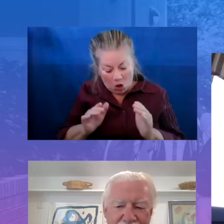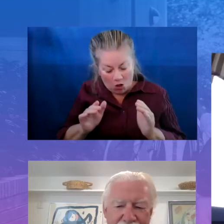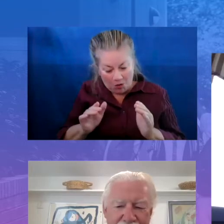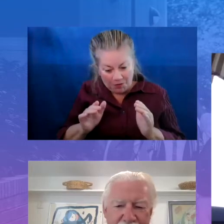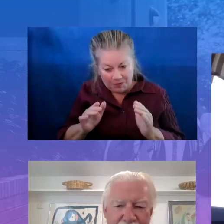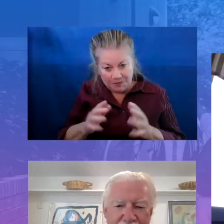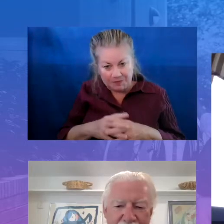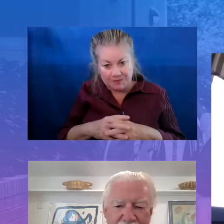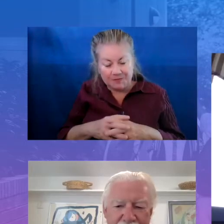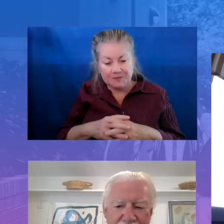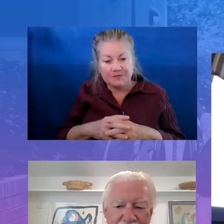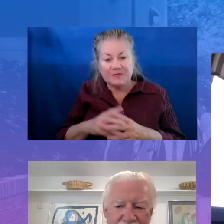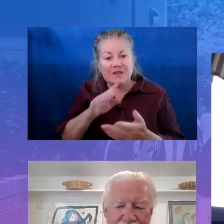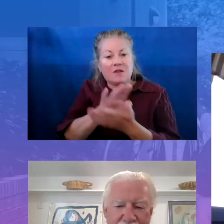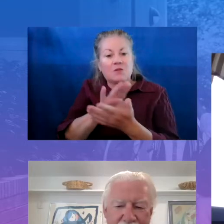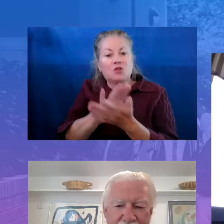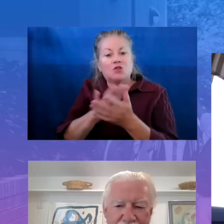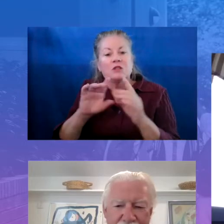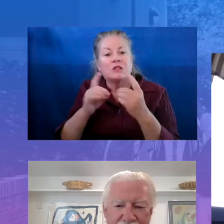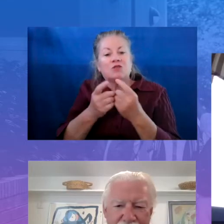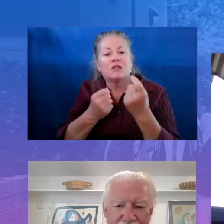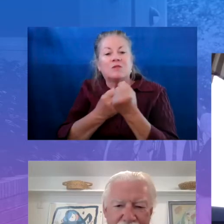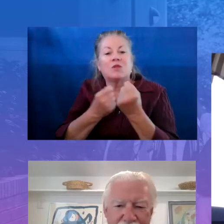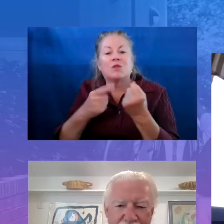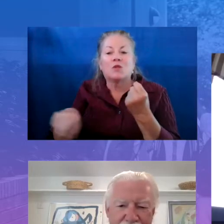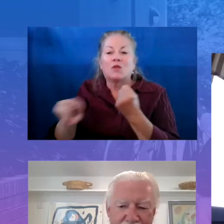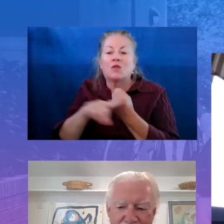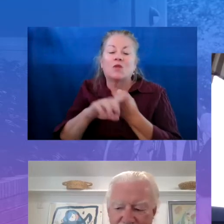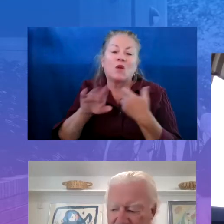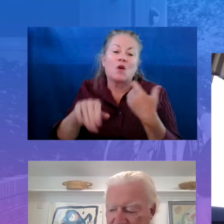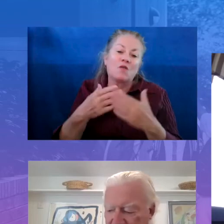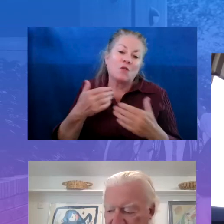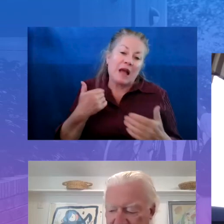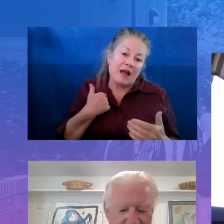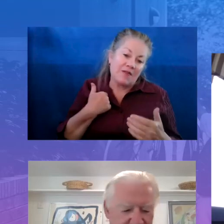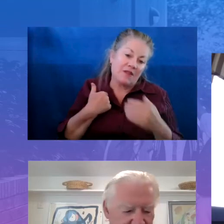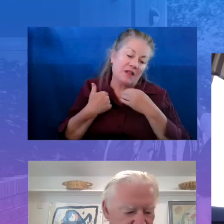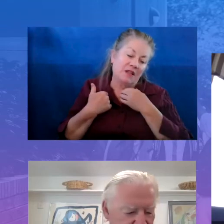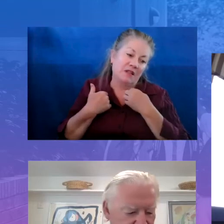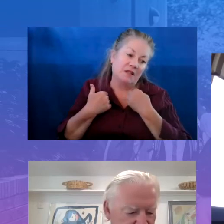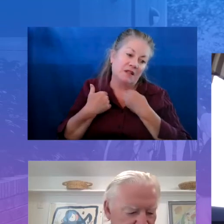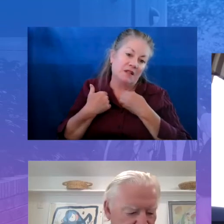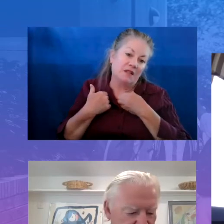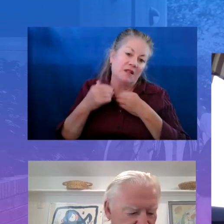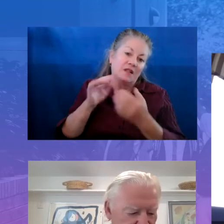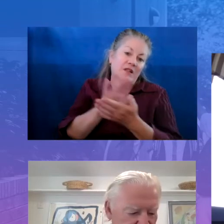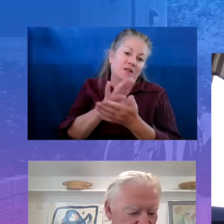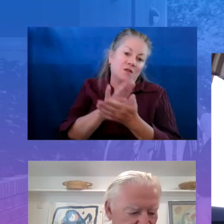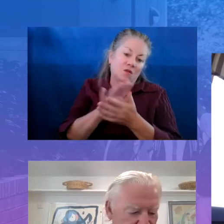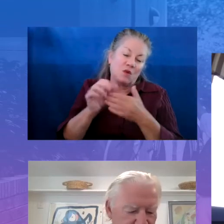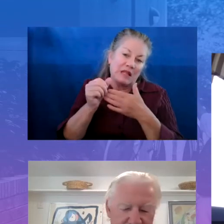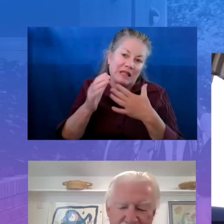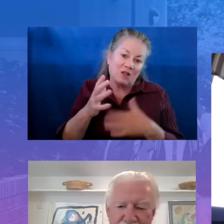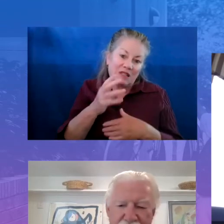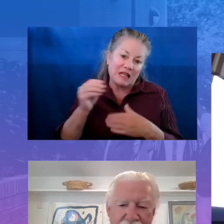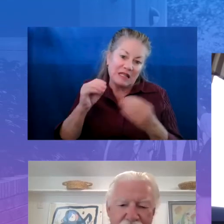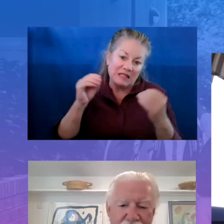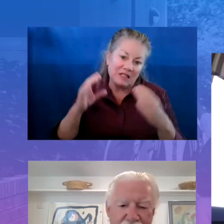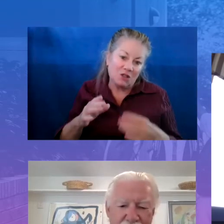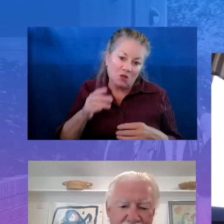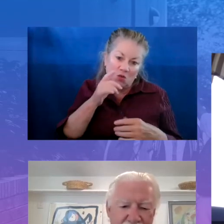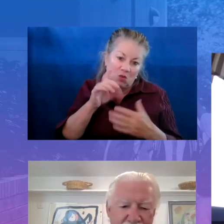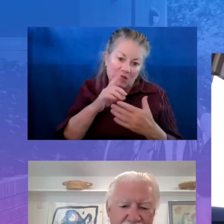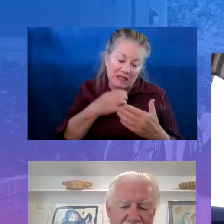perspective. All of you have those school leaders and teachers who desire to be really